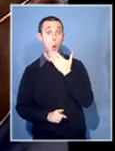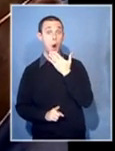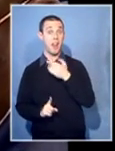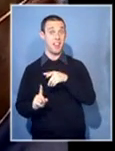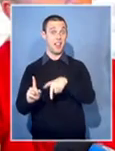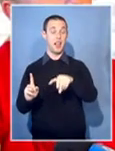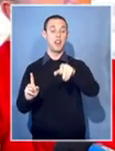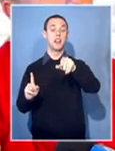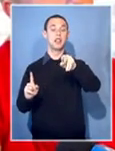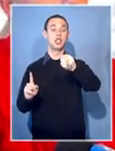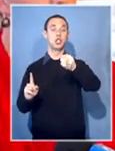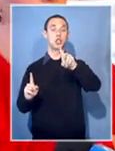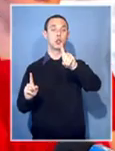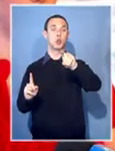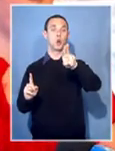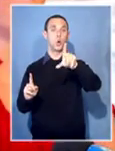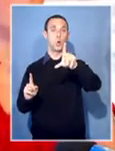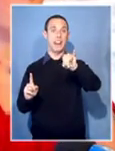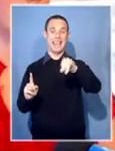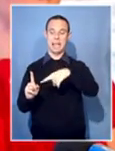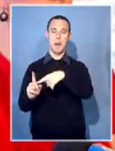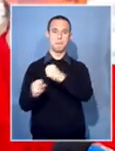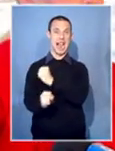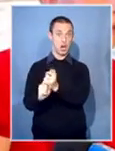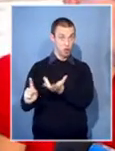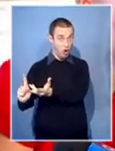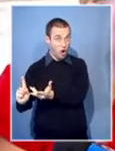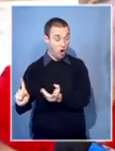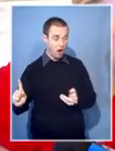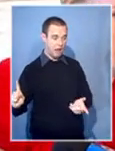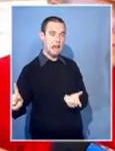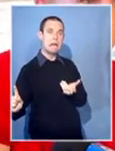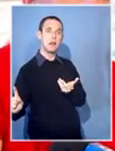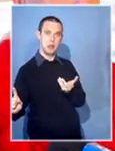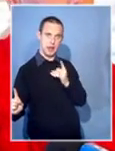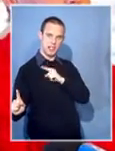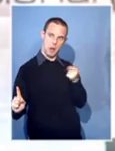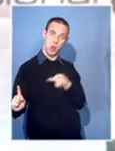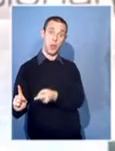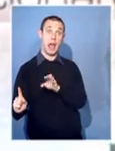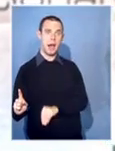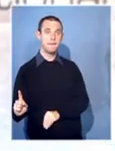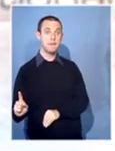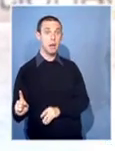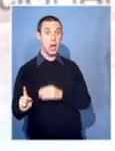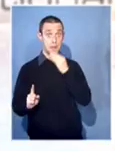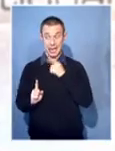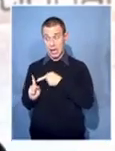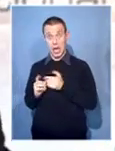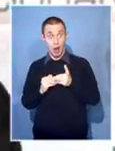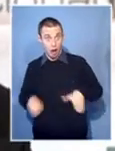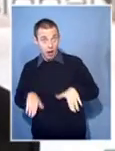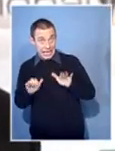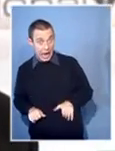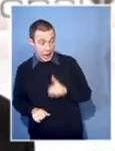Mluli? Actions, it is said, speak louder than words. Will his actions